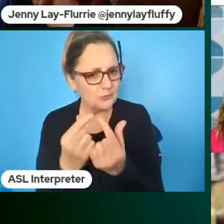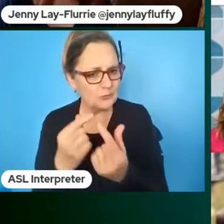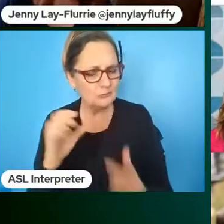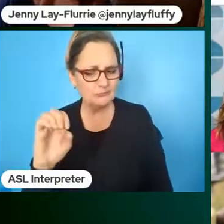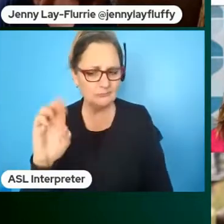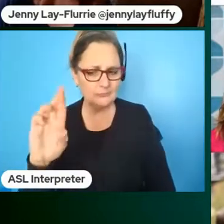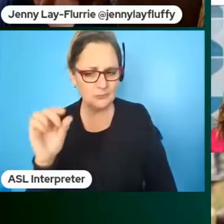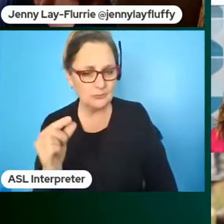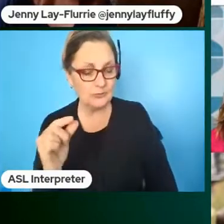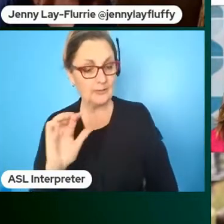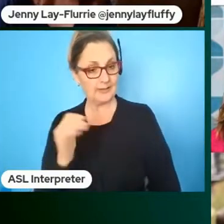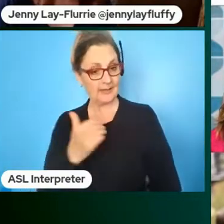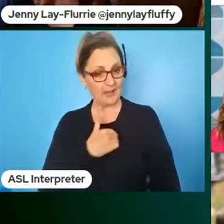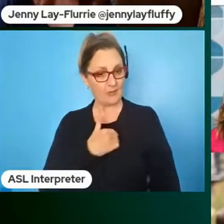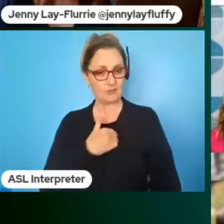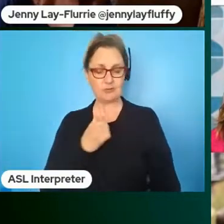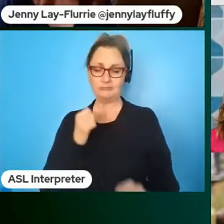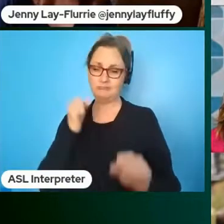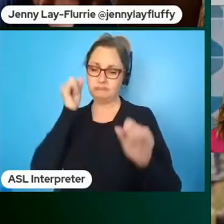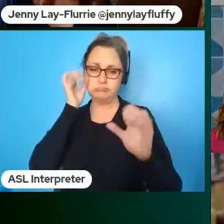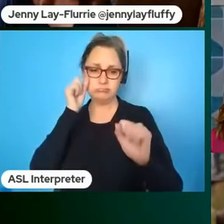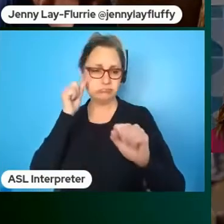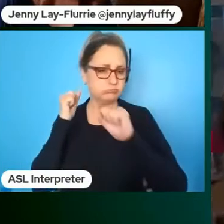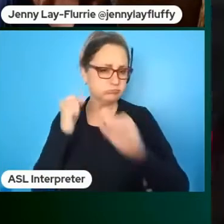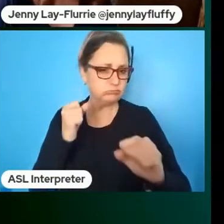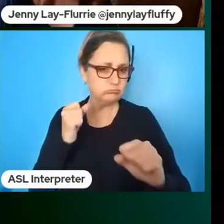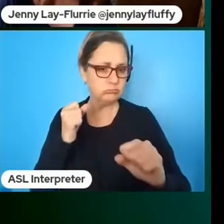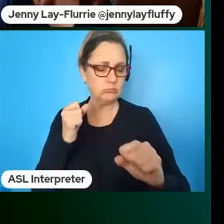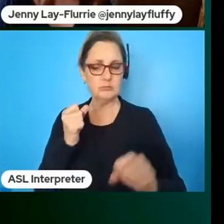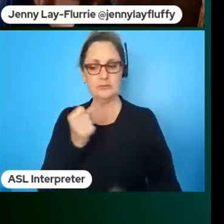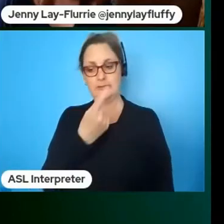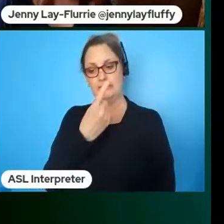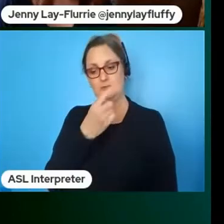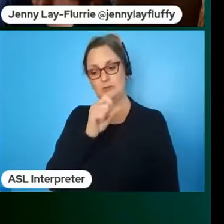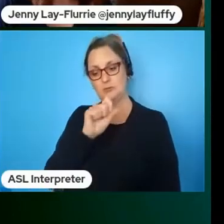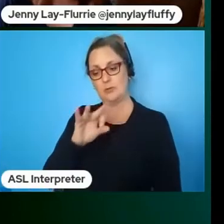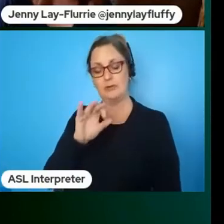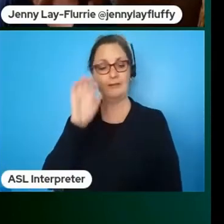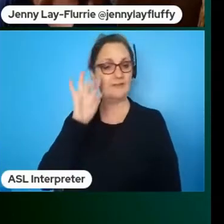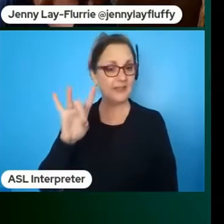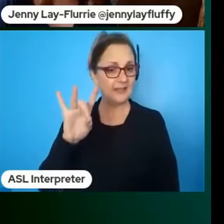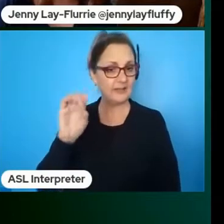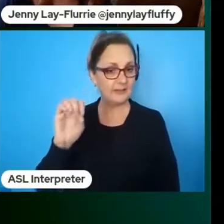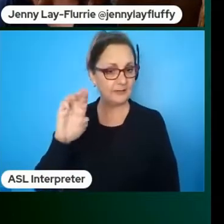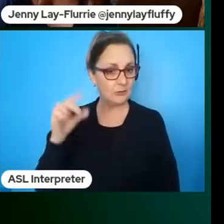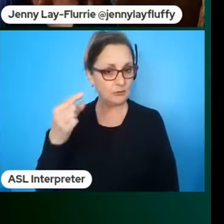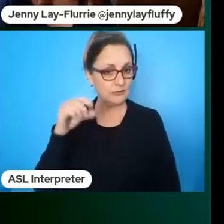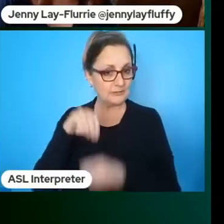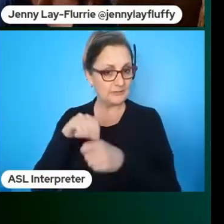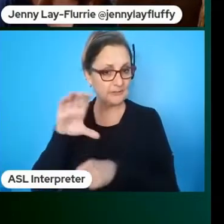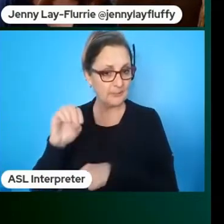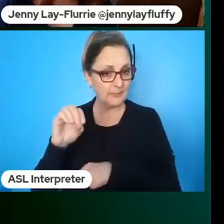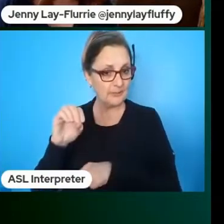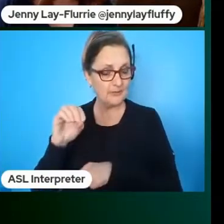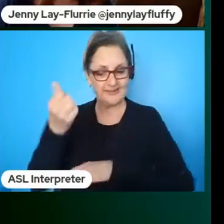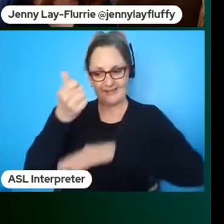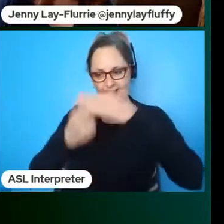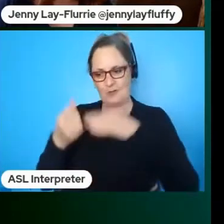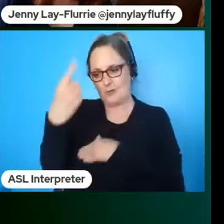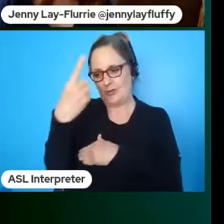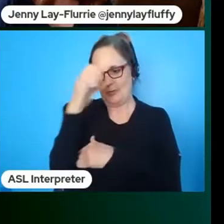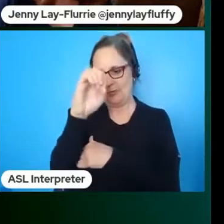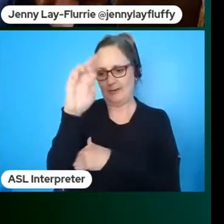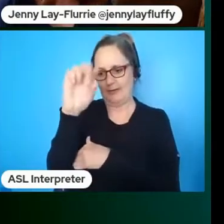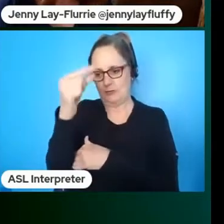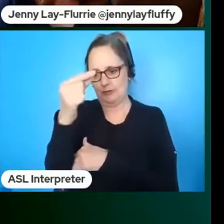it's one of the eight in the company it has a incredible list of groups 22 of them most of them right now